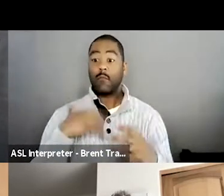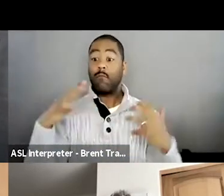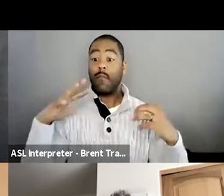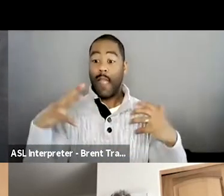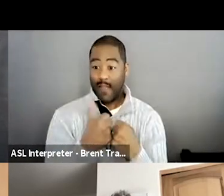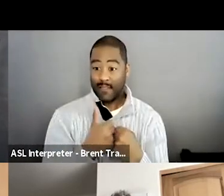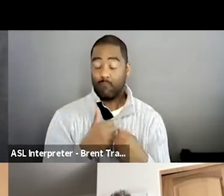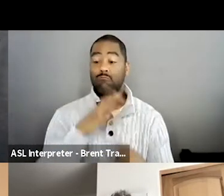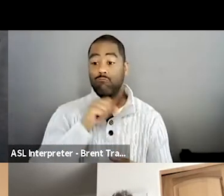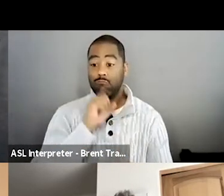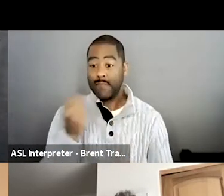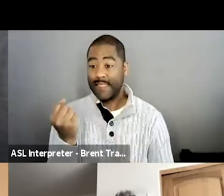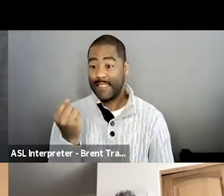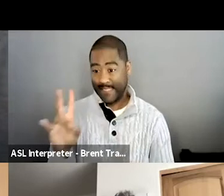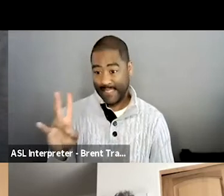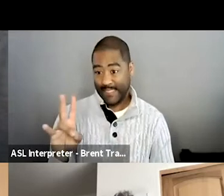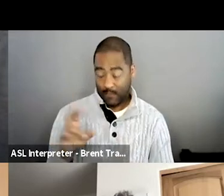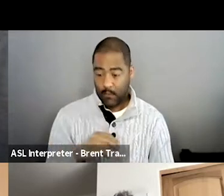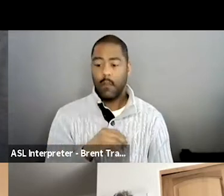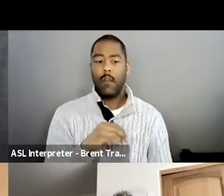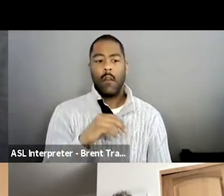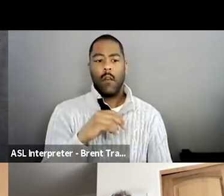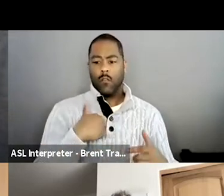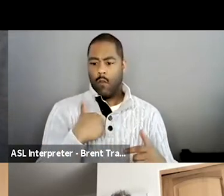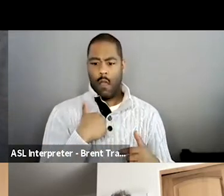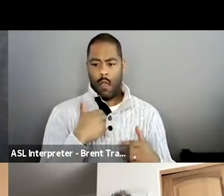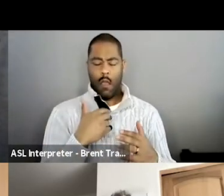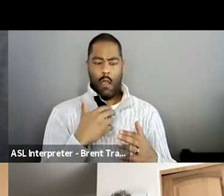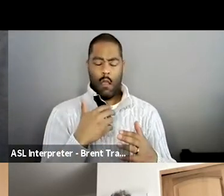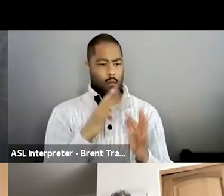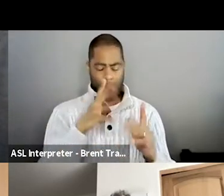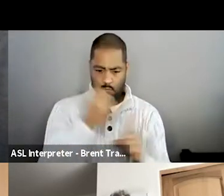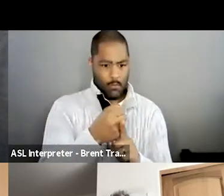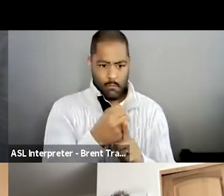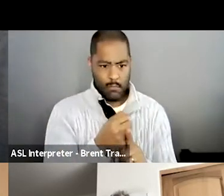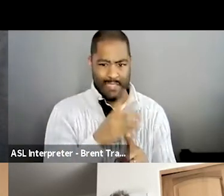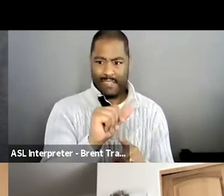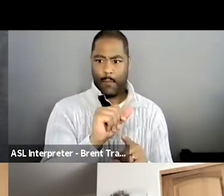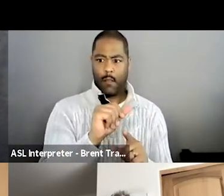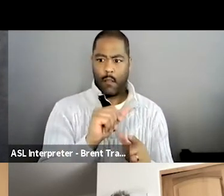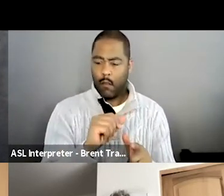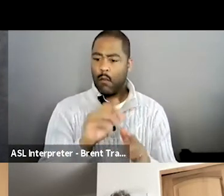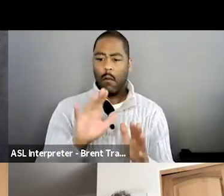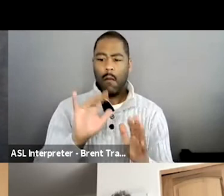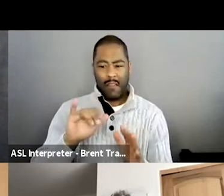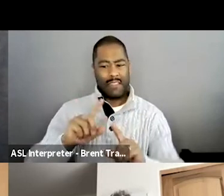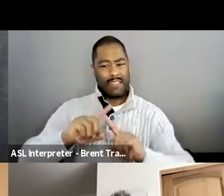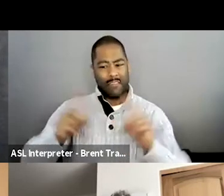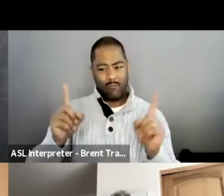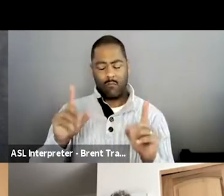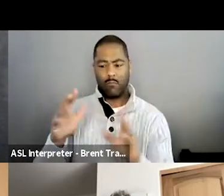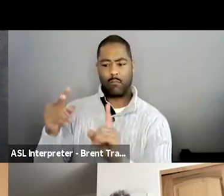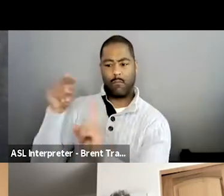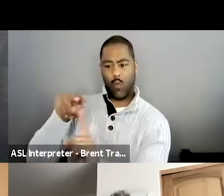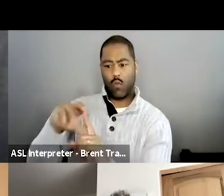her go through this very important time in life and see how she was navigating it essentially on her own was something that I just,